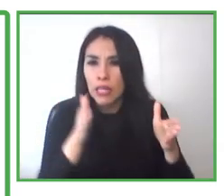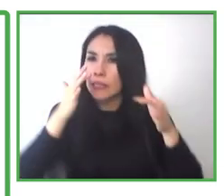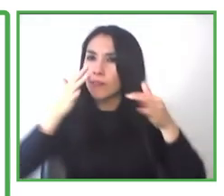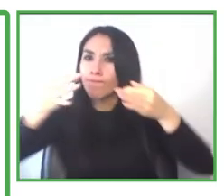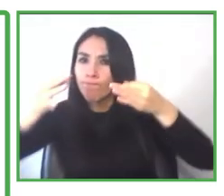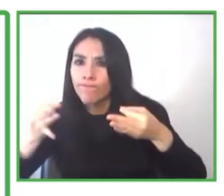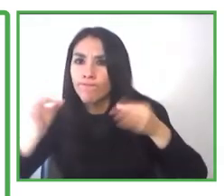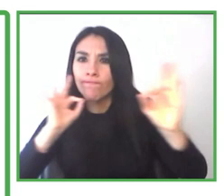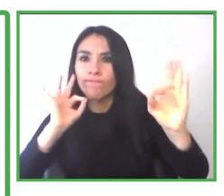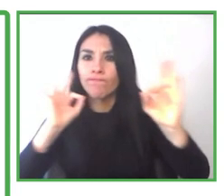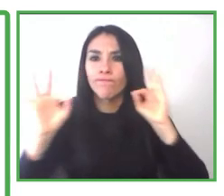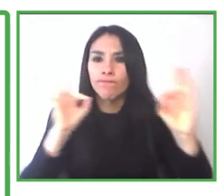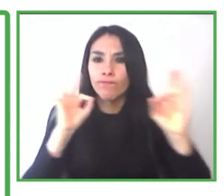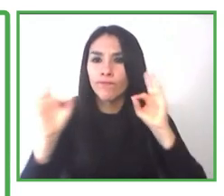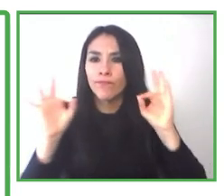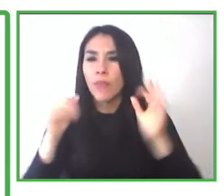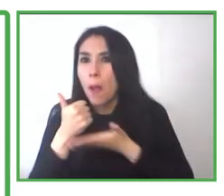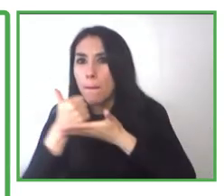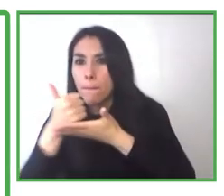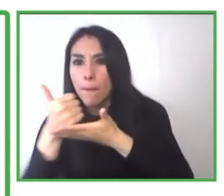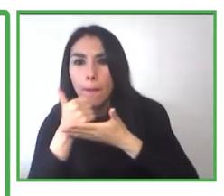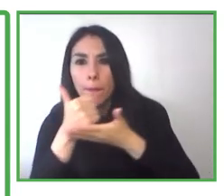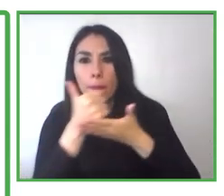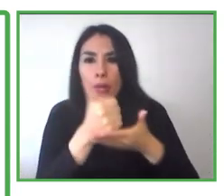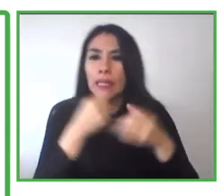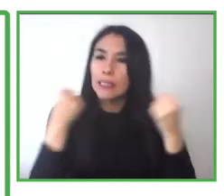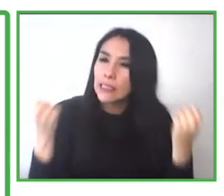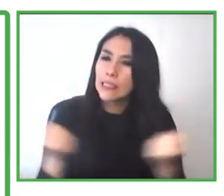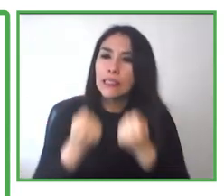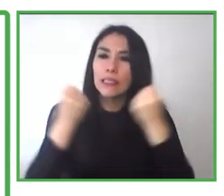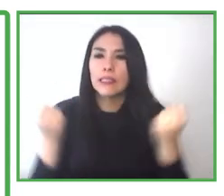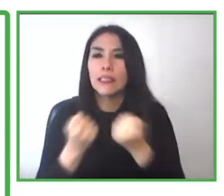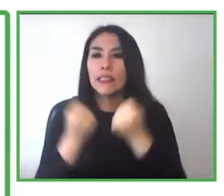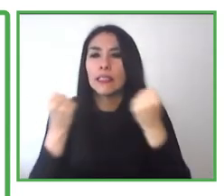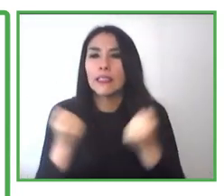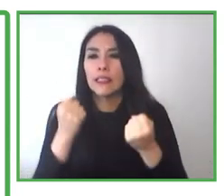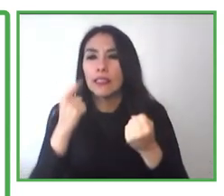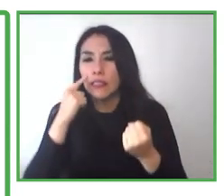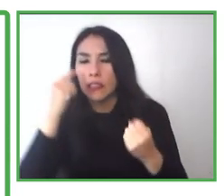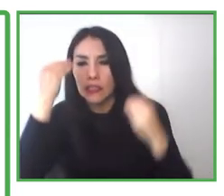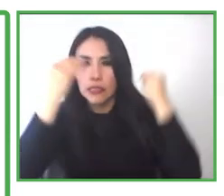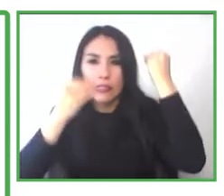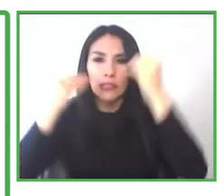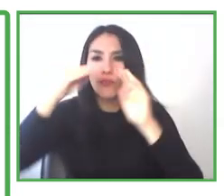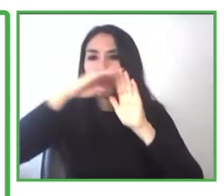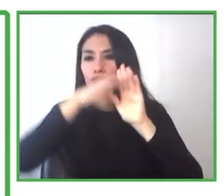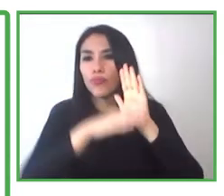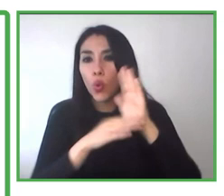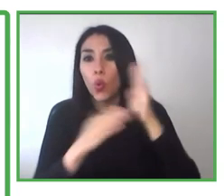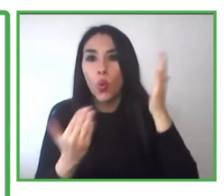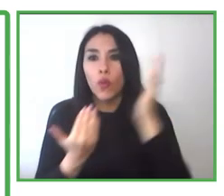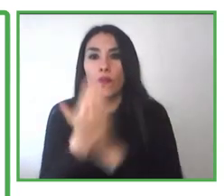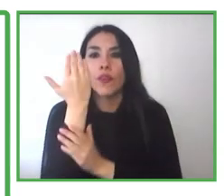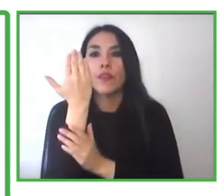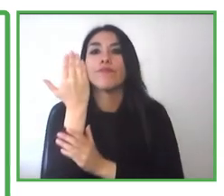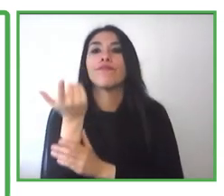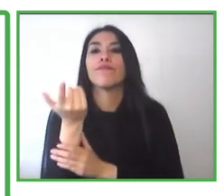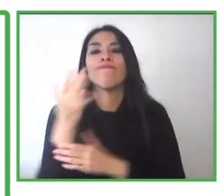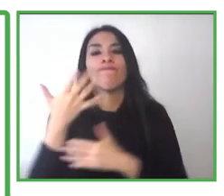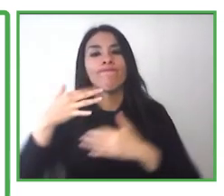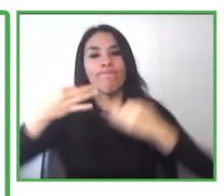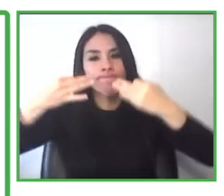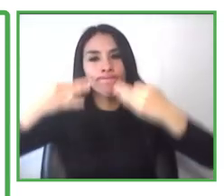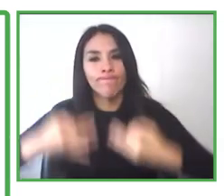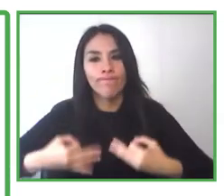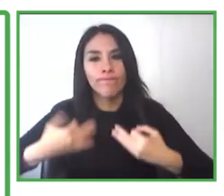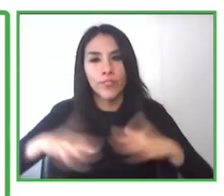to the different companies and to help them, them, accompanying them for the construction